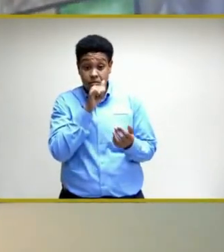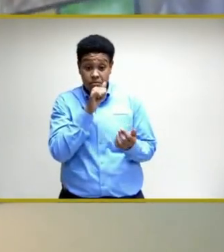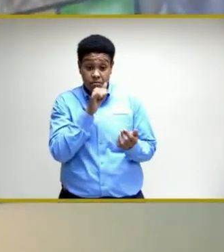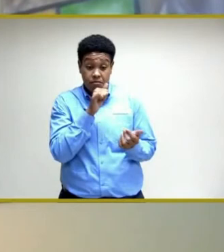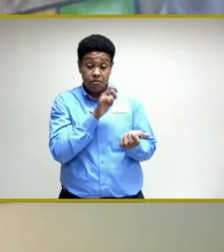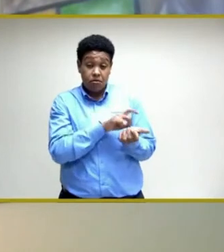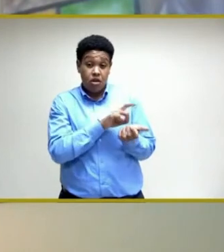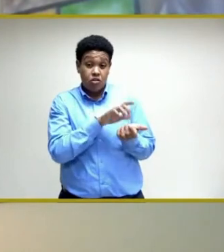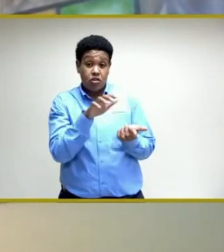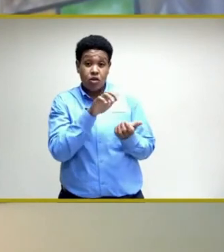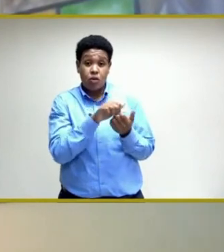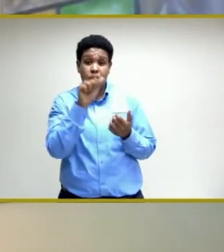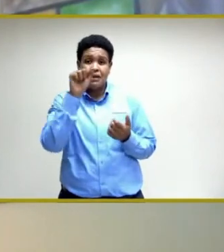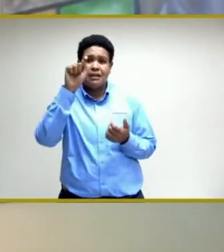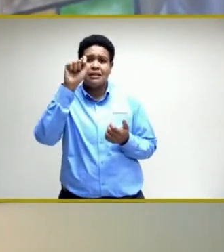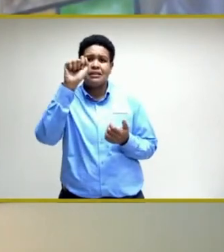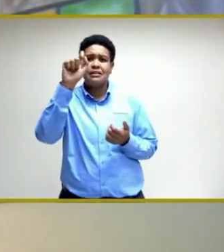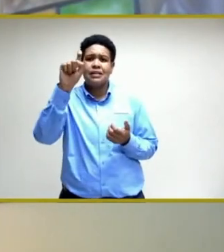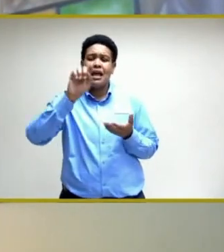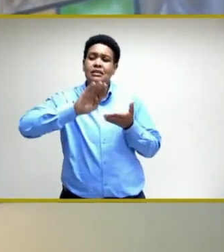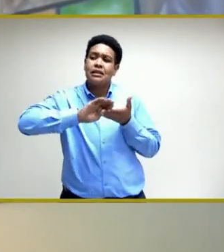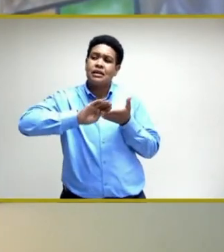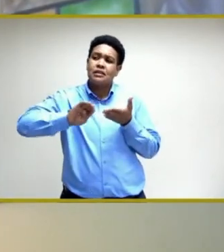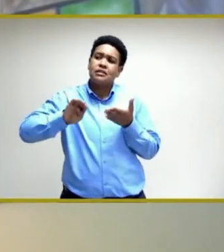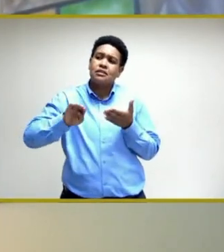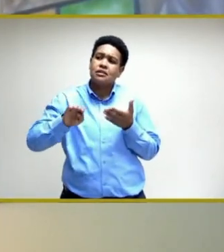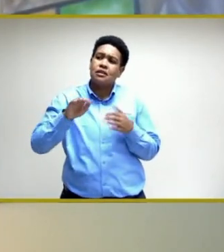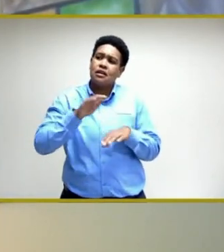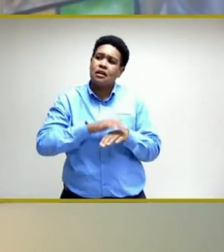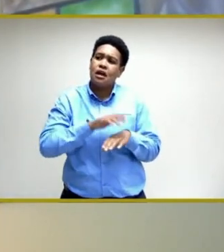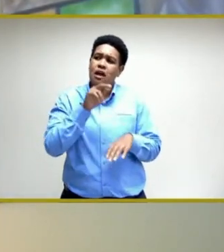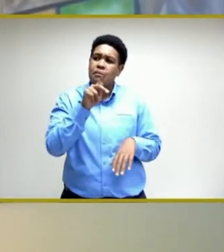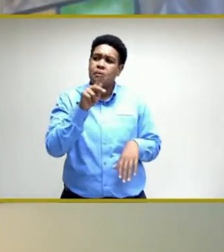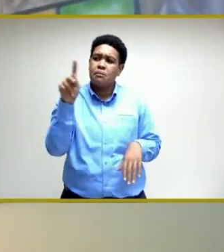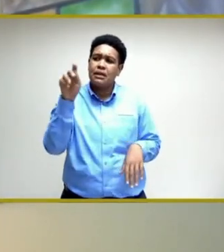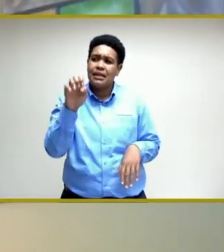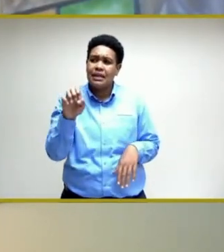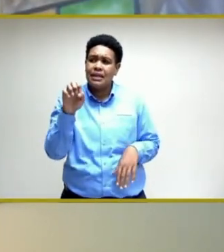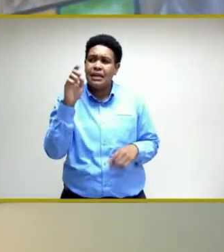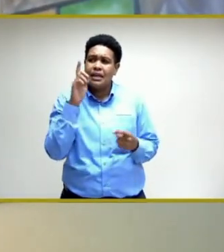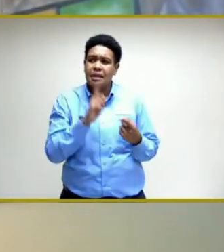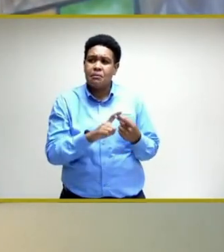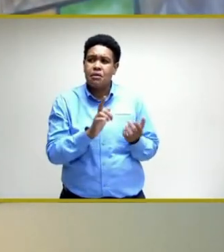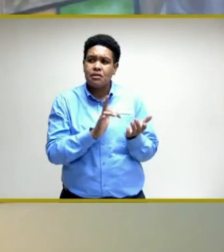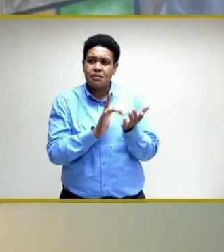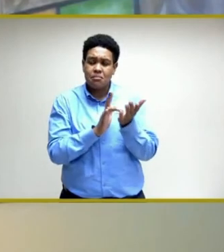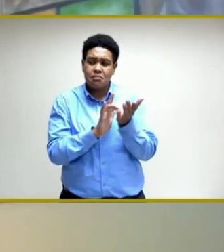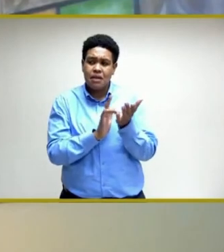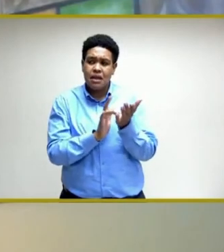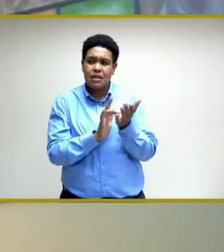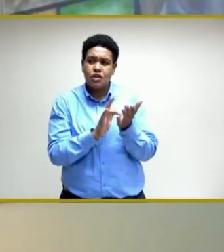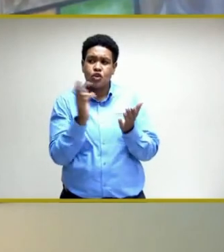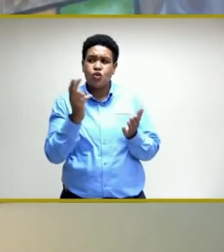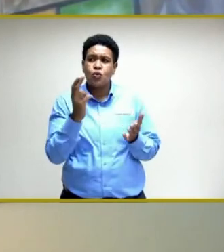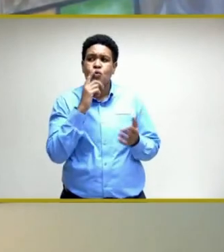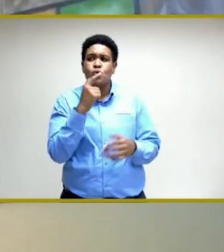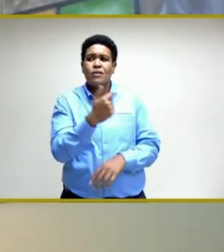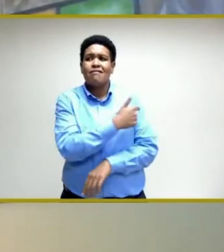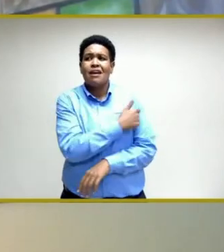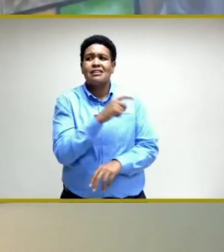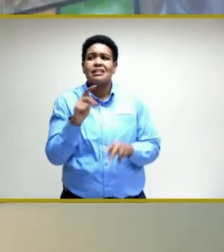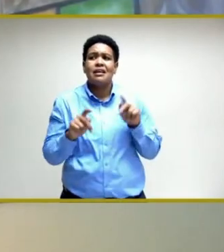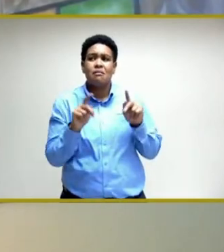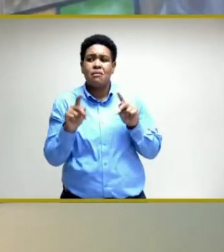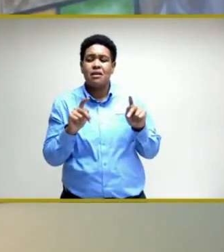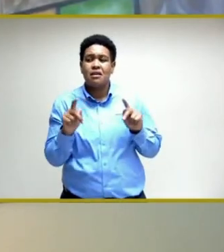tax exemption on PPEs and medication used to vaccinate persons?